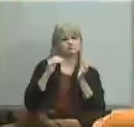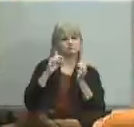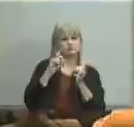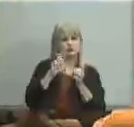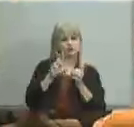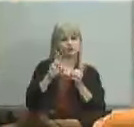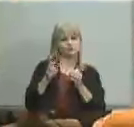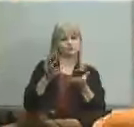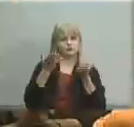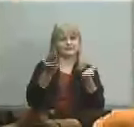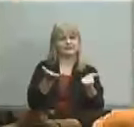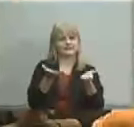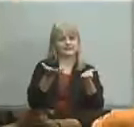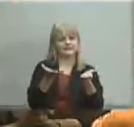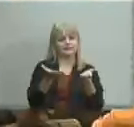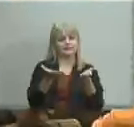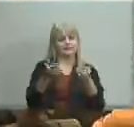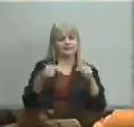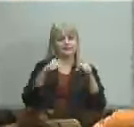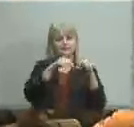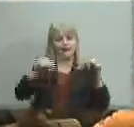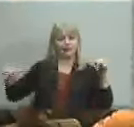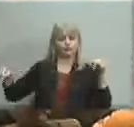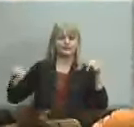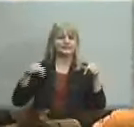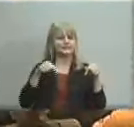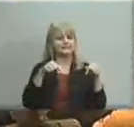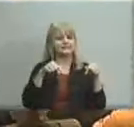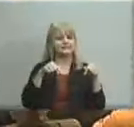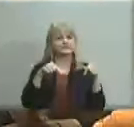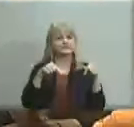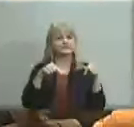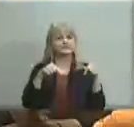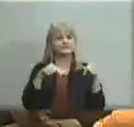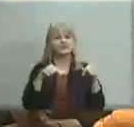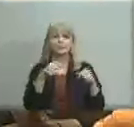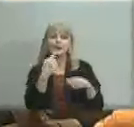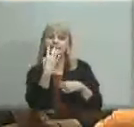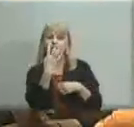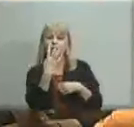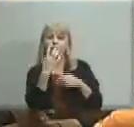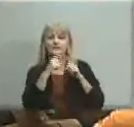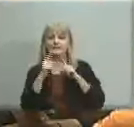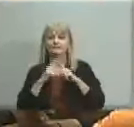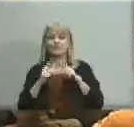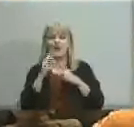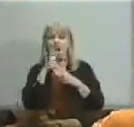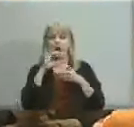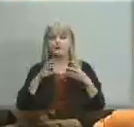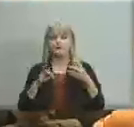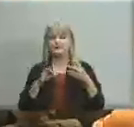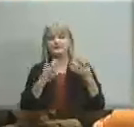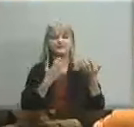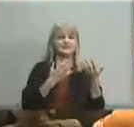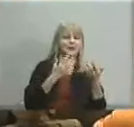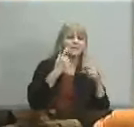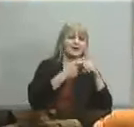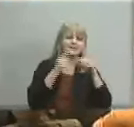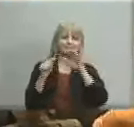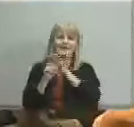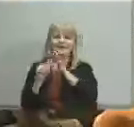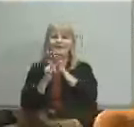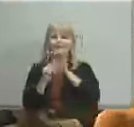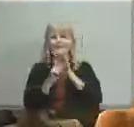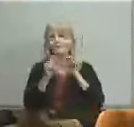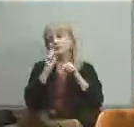and then two weeks ago we presented four different options and pros and cons about the options it was a work session